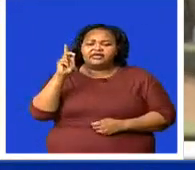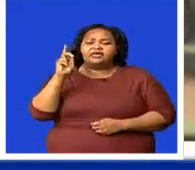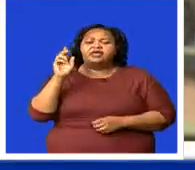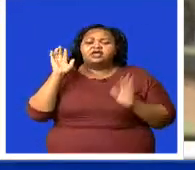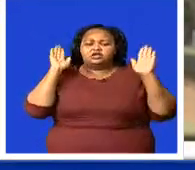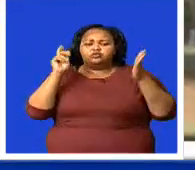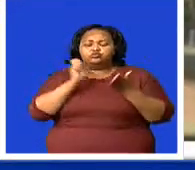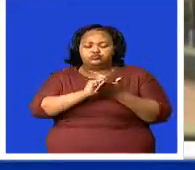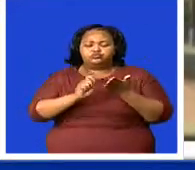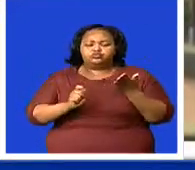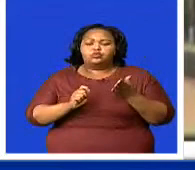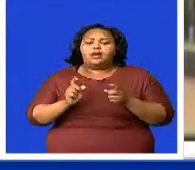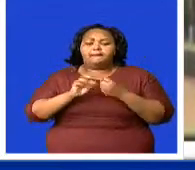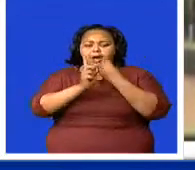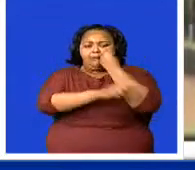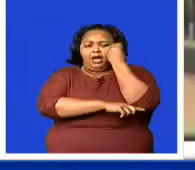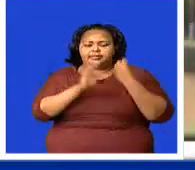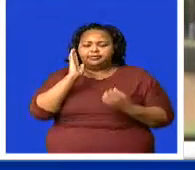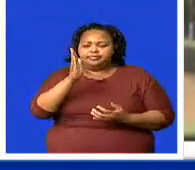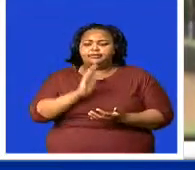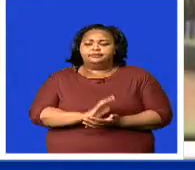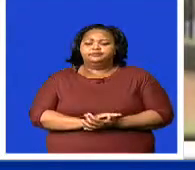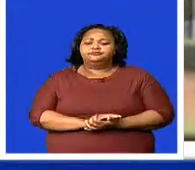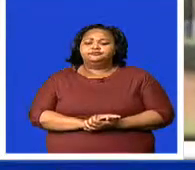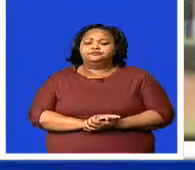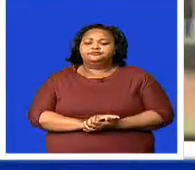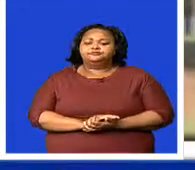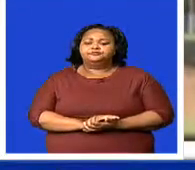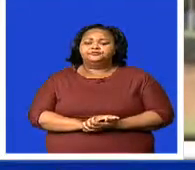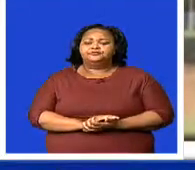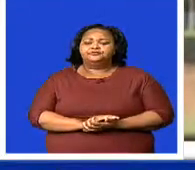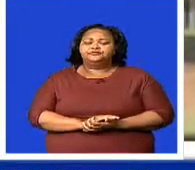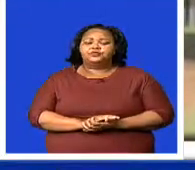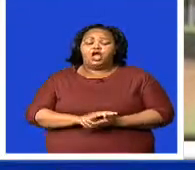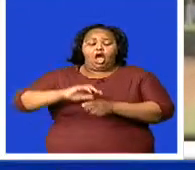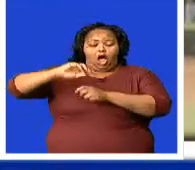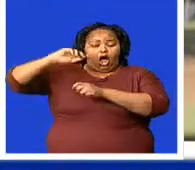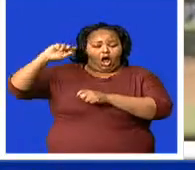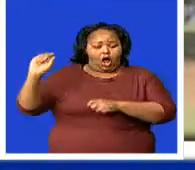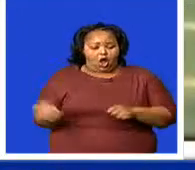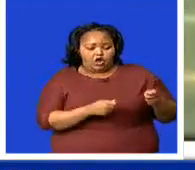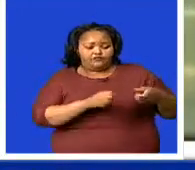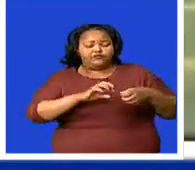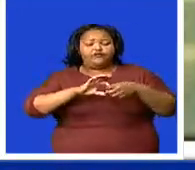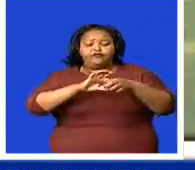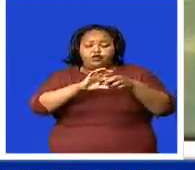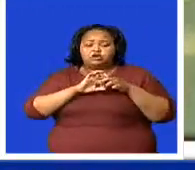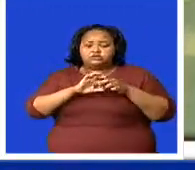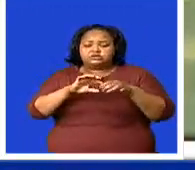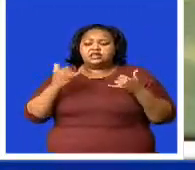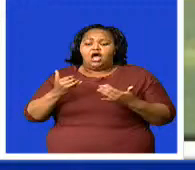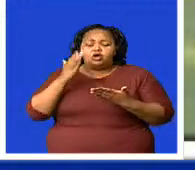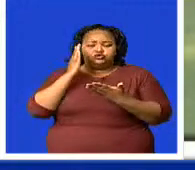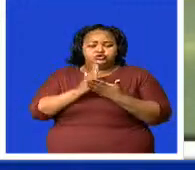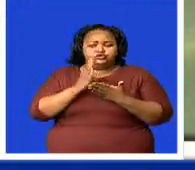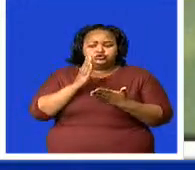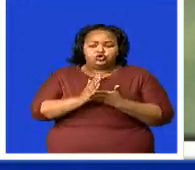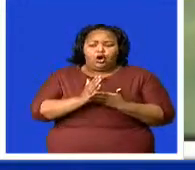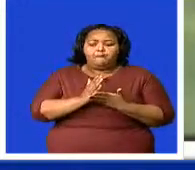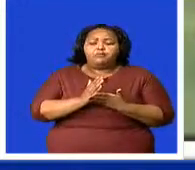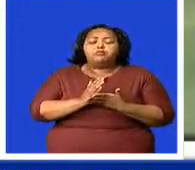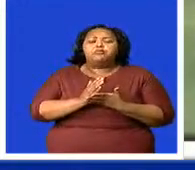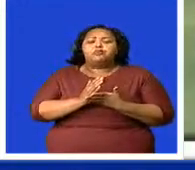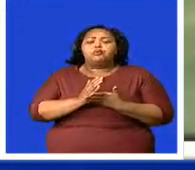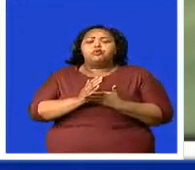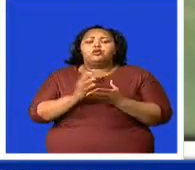coronavirus pandemic, the Eswatini Golf Union has decided to put on hold all opens tournament in the country until January next